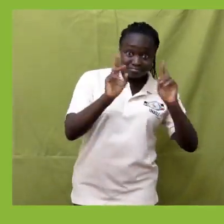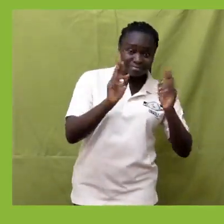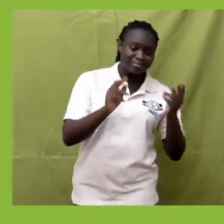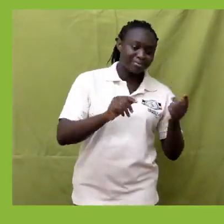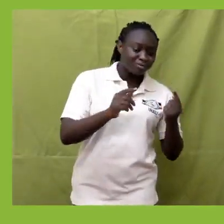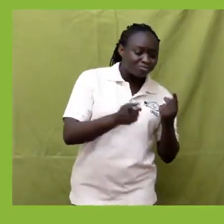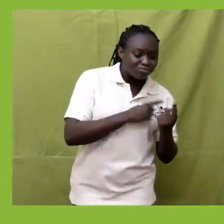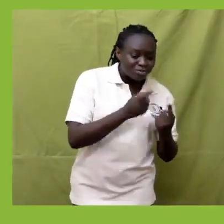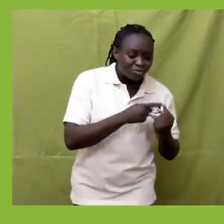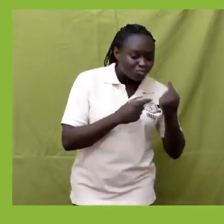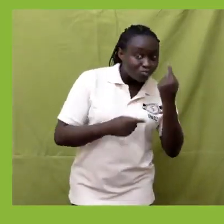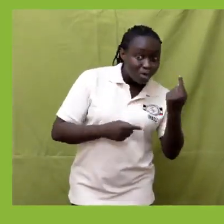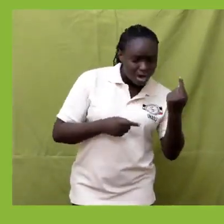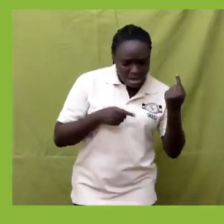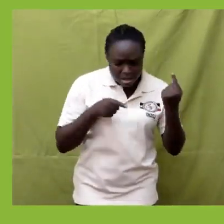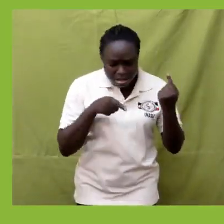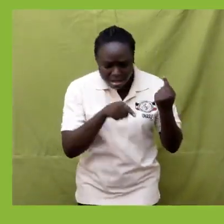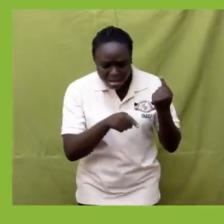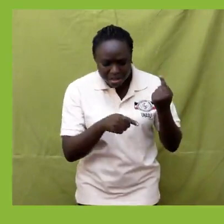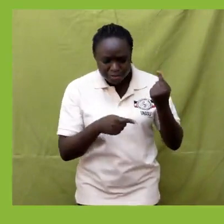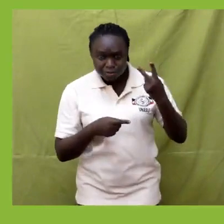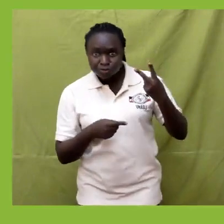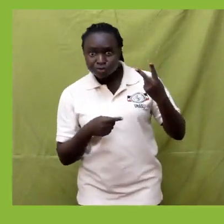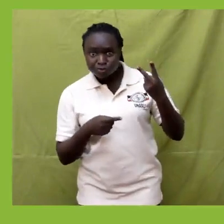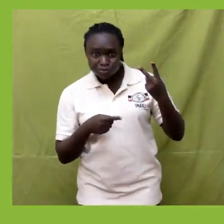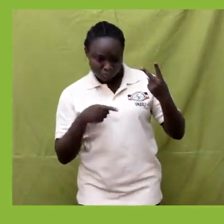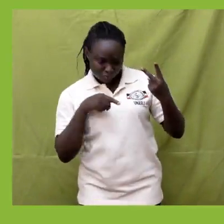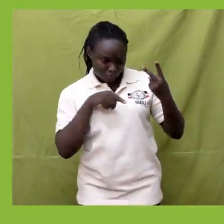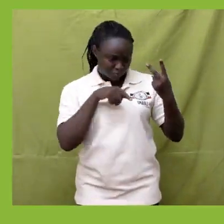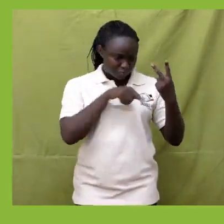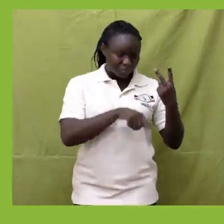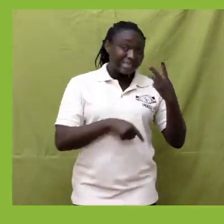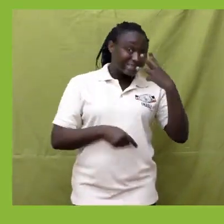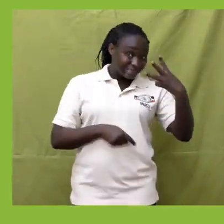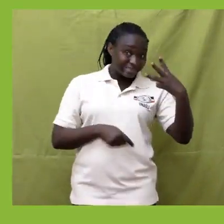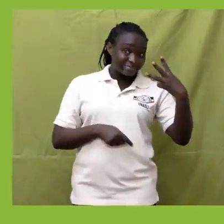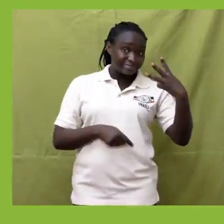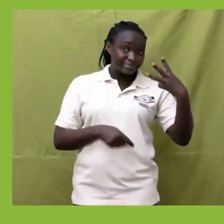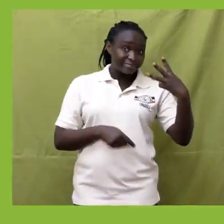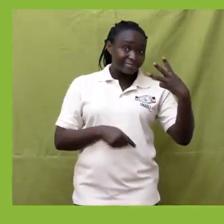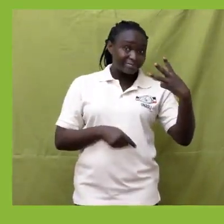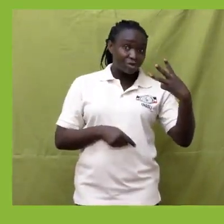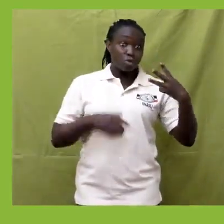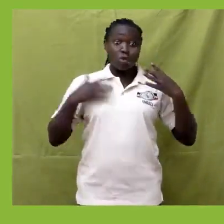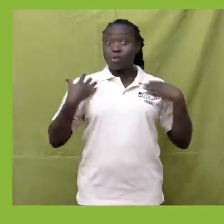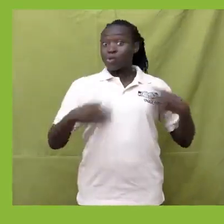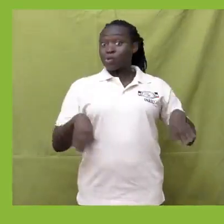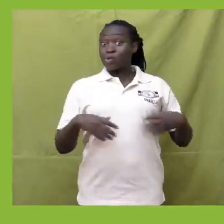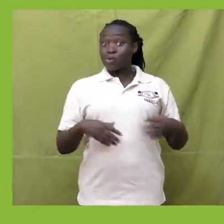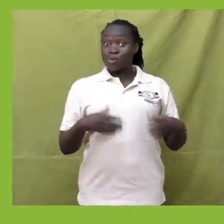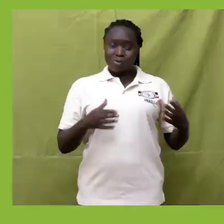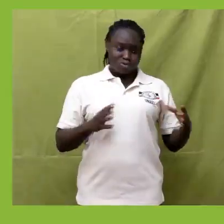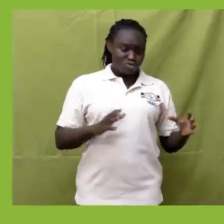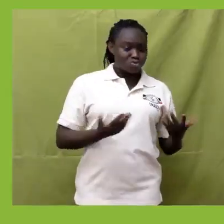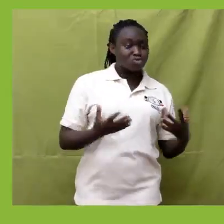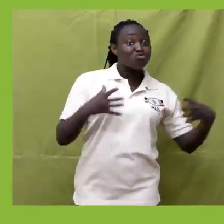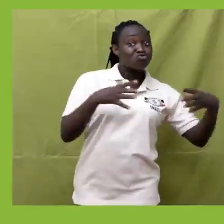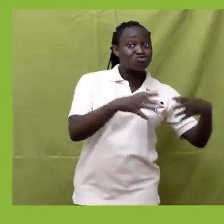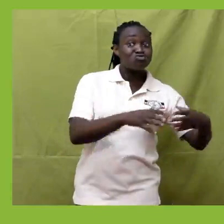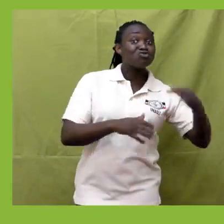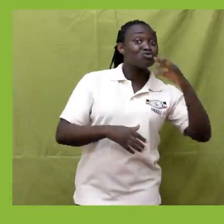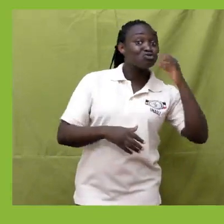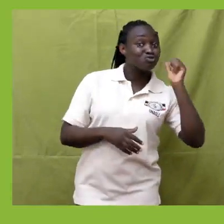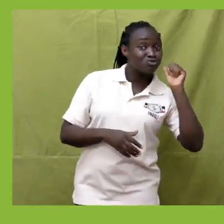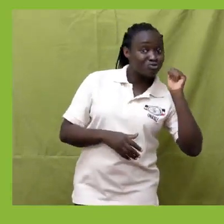1, 2, 3. Wow! Set A has